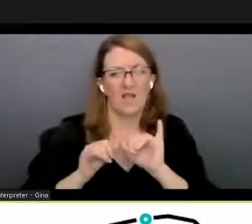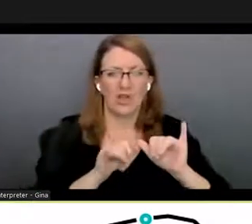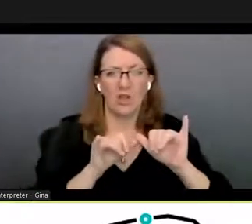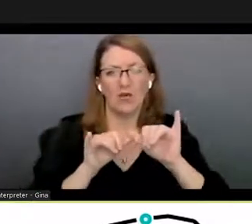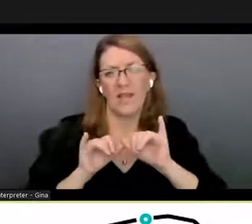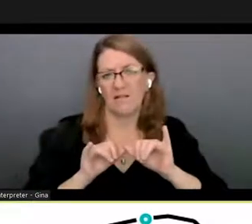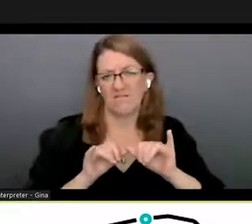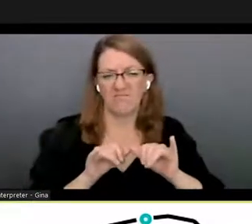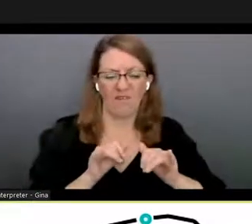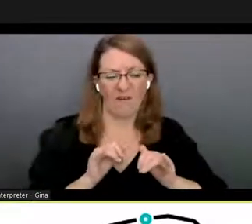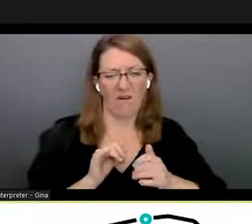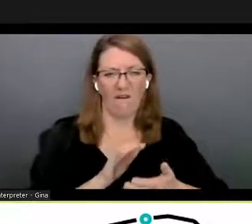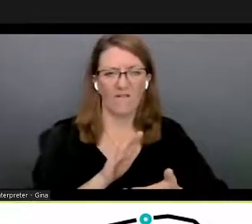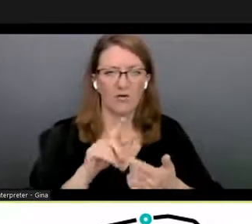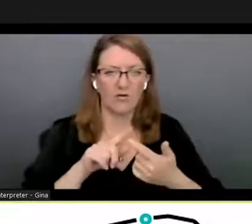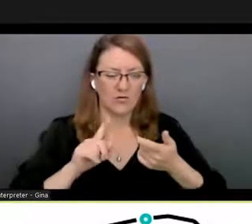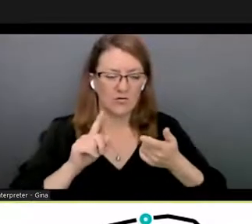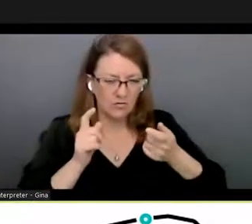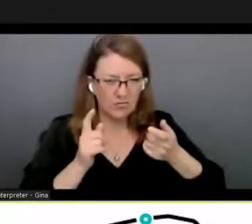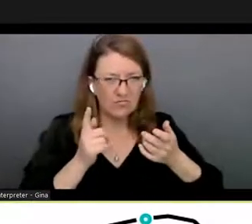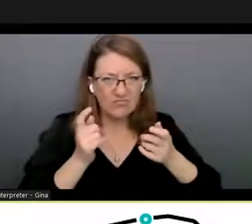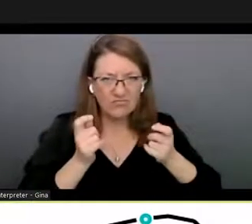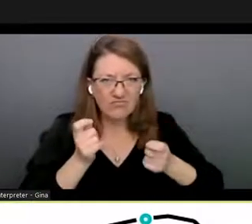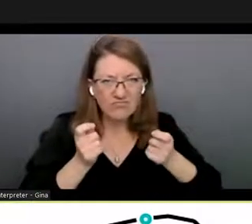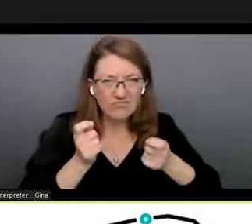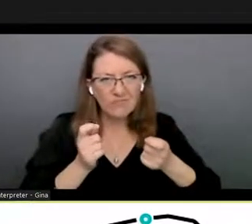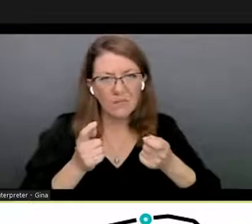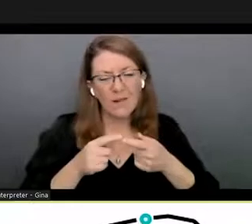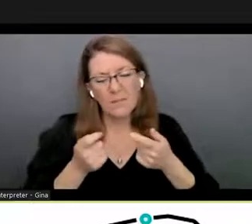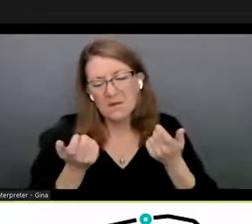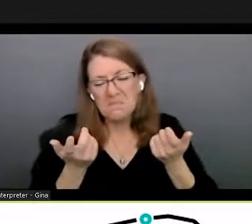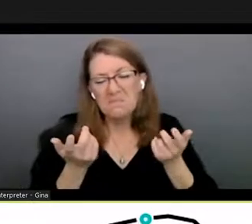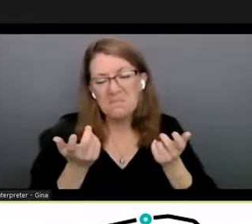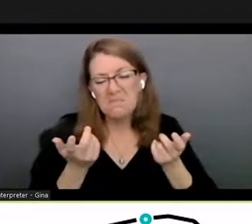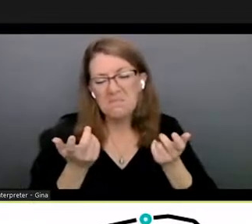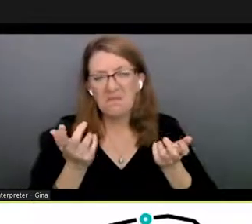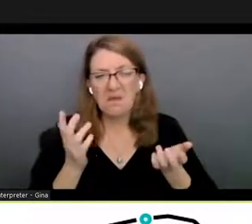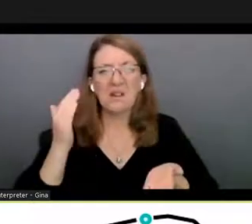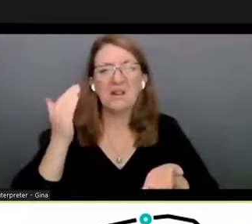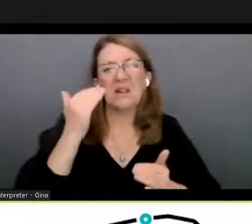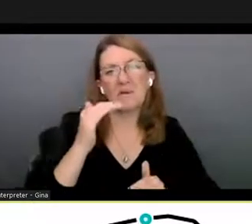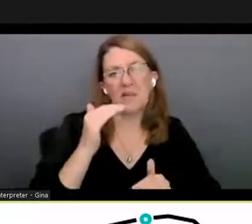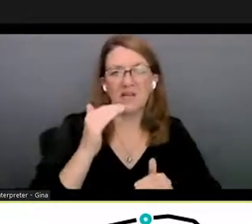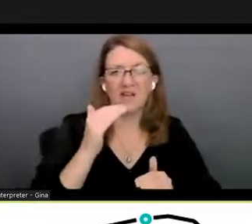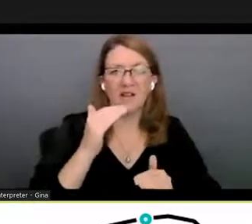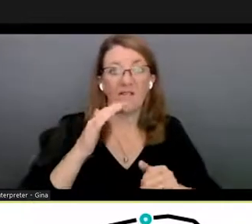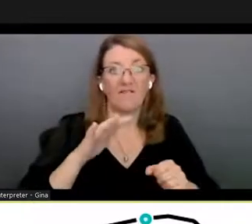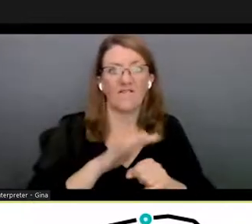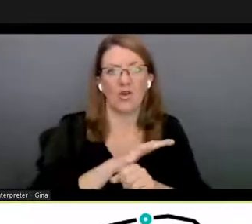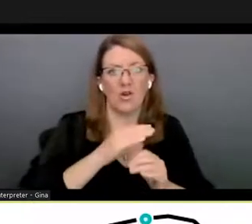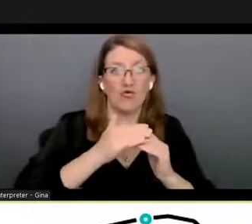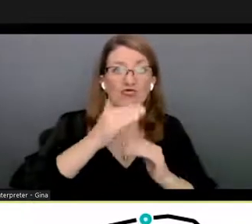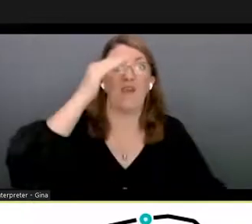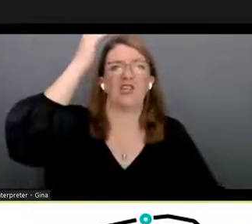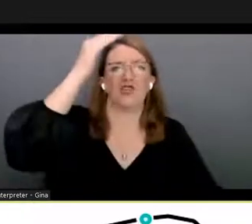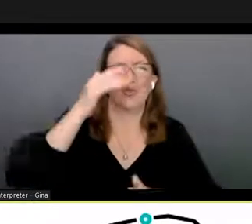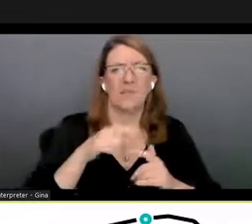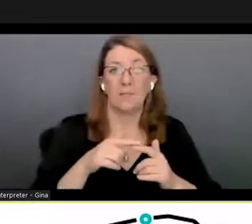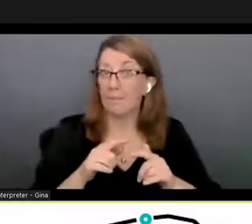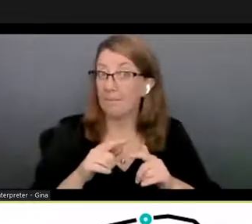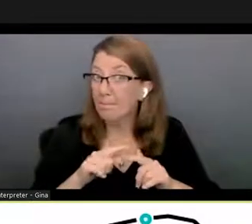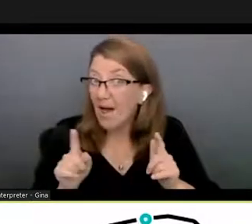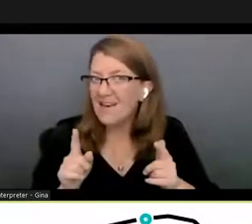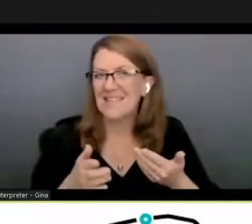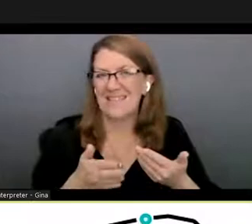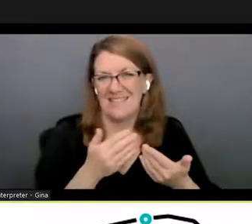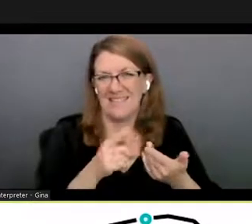that compromise the the the the full range but it also makes it so it's really easy to copy and paste you know